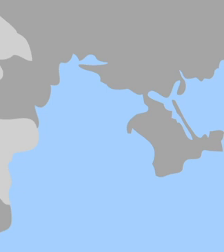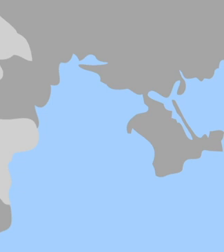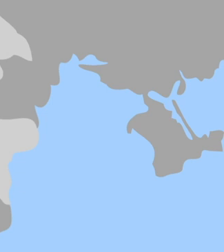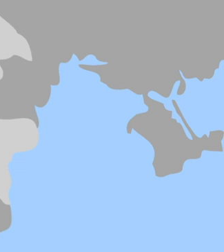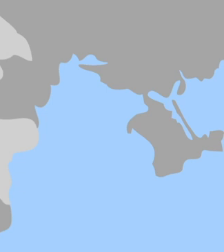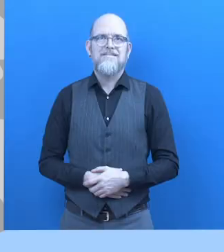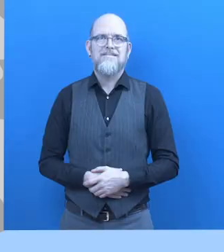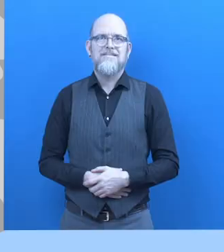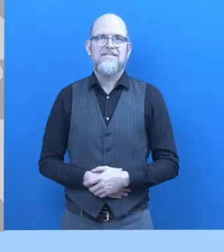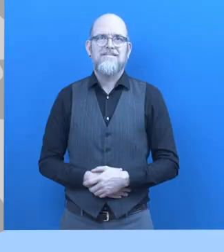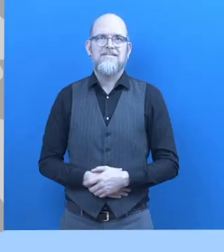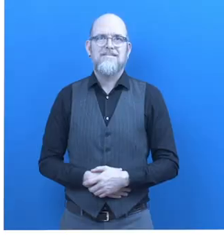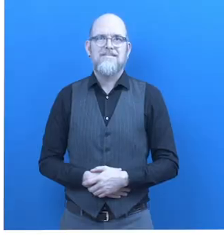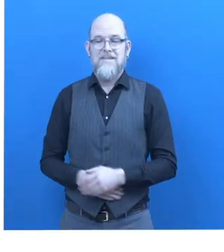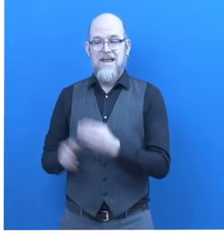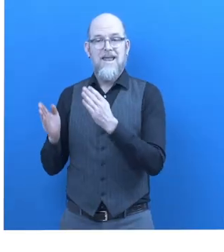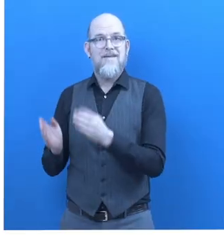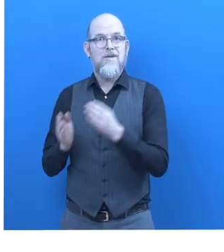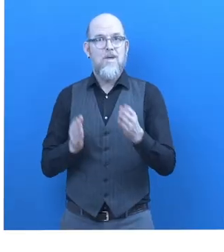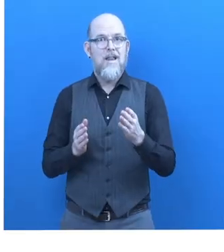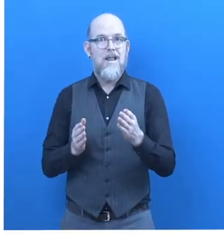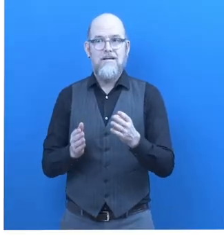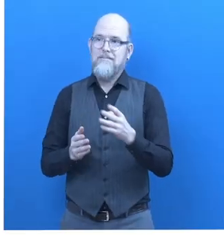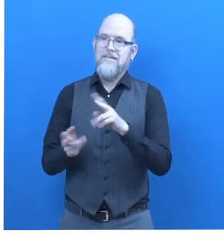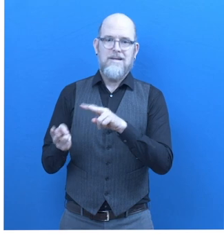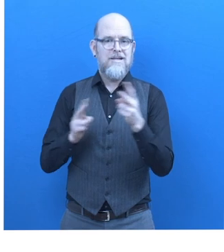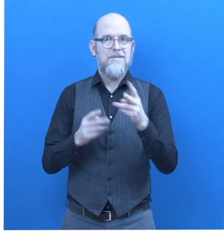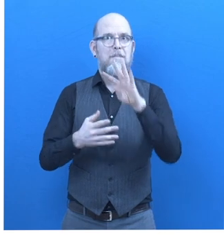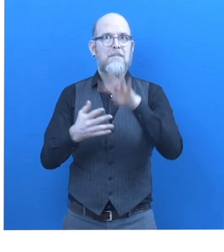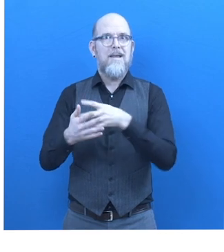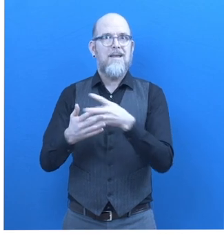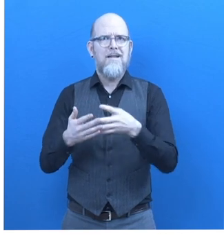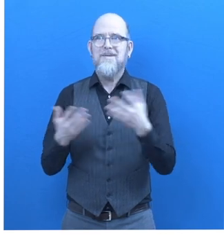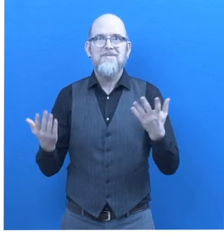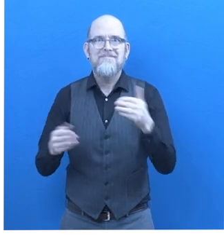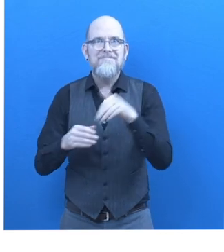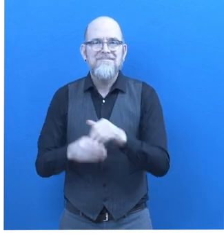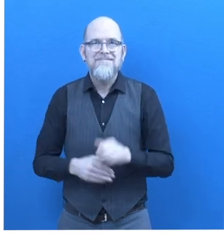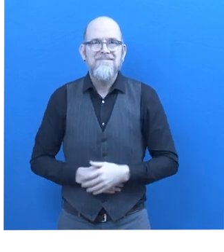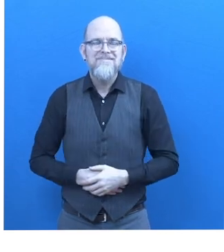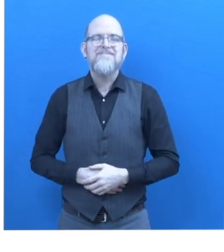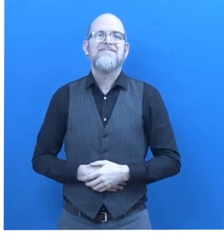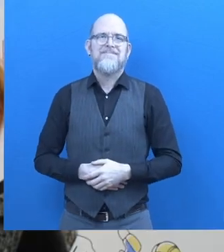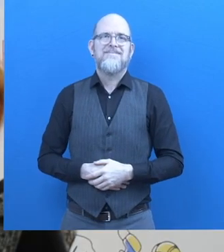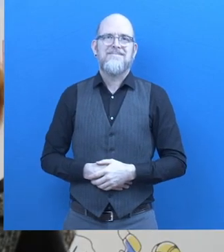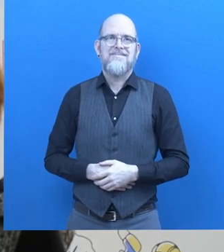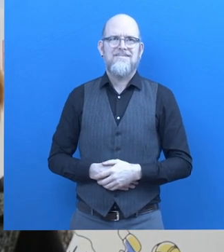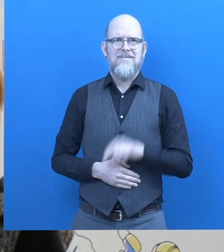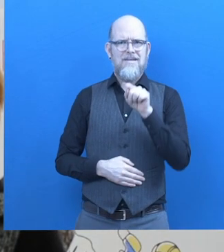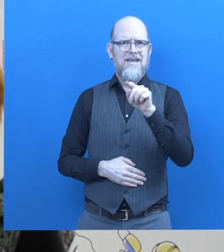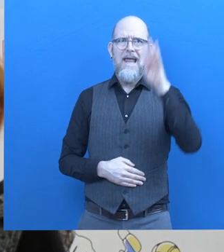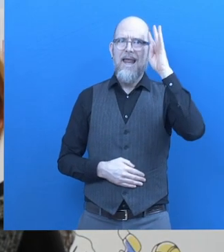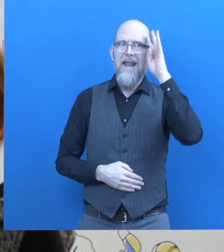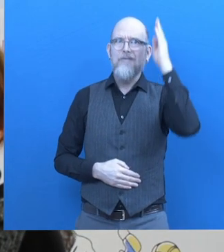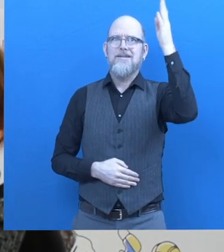transition to work. What are individual transition plans about? Tamara Milic. We are talking